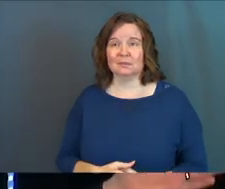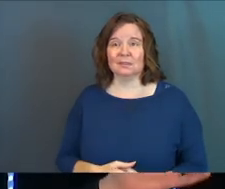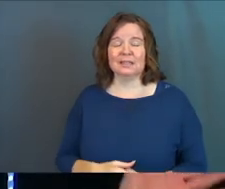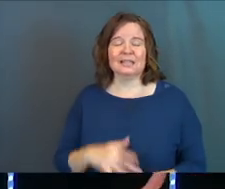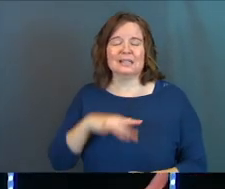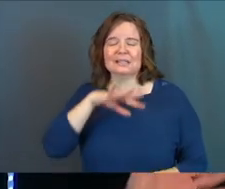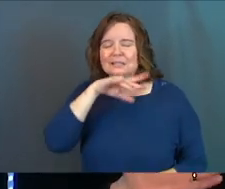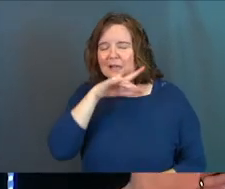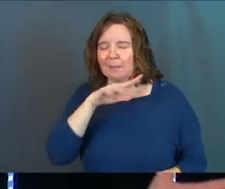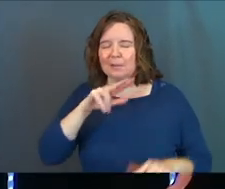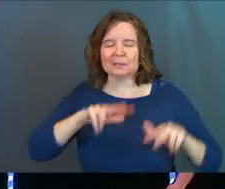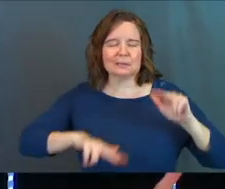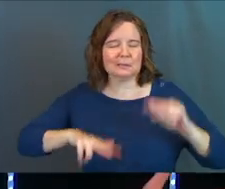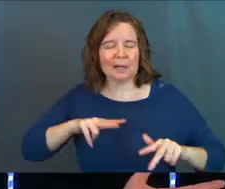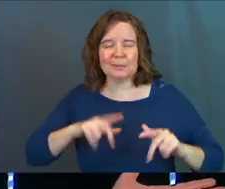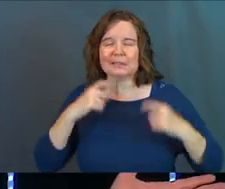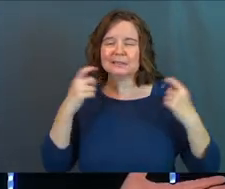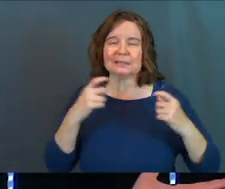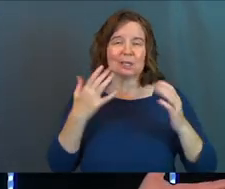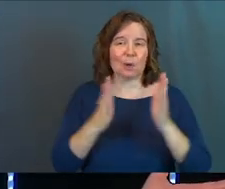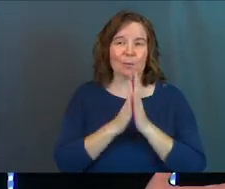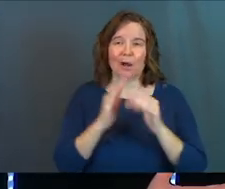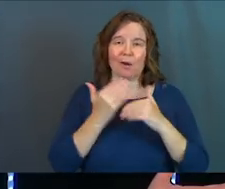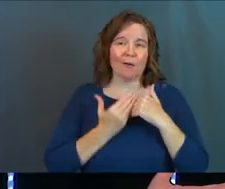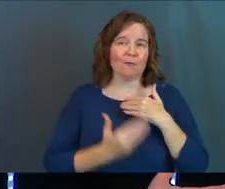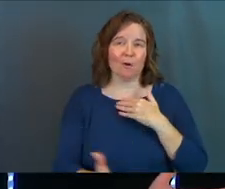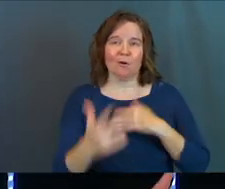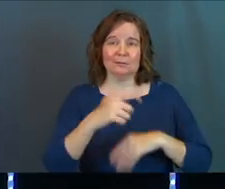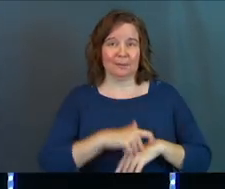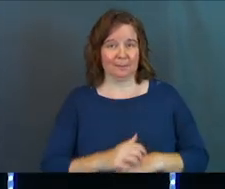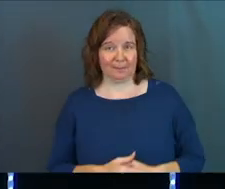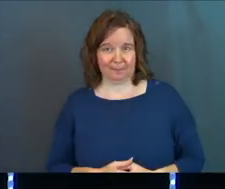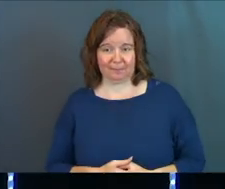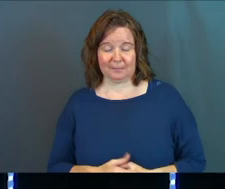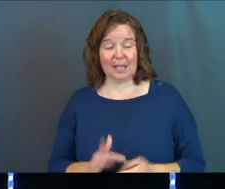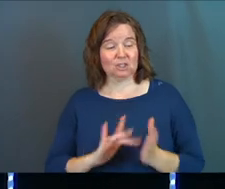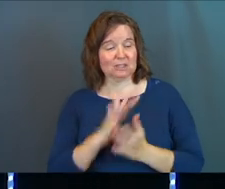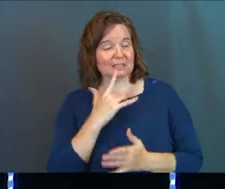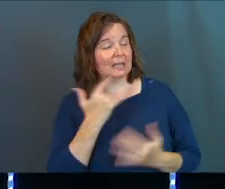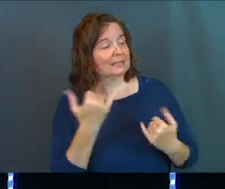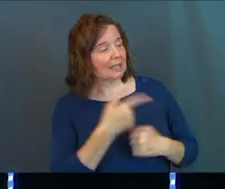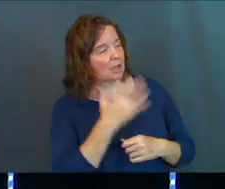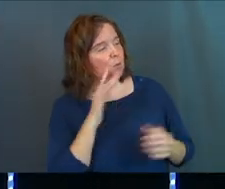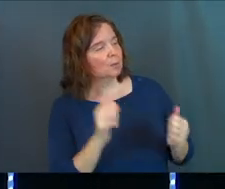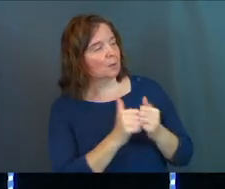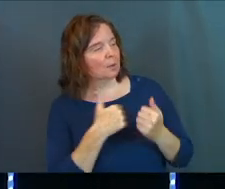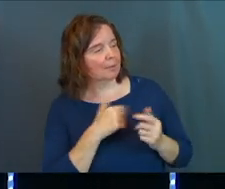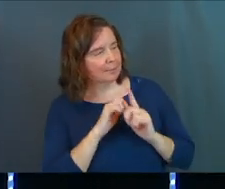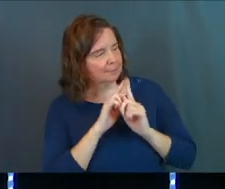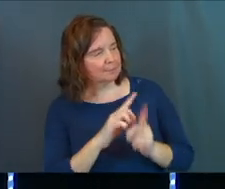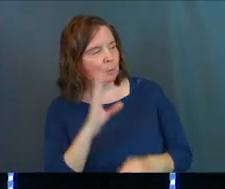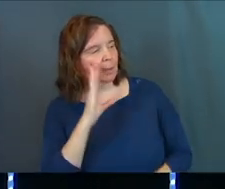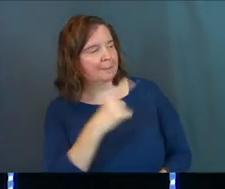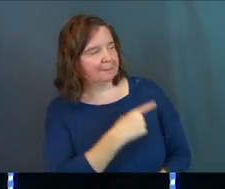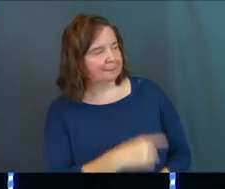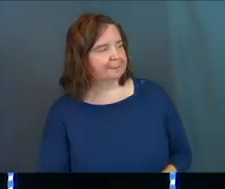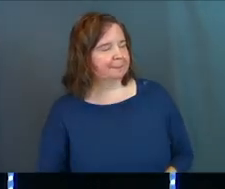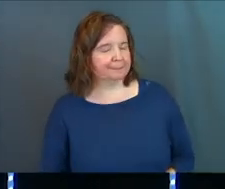The sloppiest, clumsiest sinner's prayer of all time. And Jesus said, today you'll be with me in paradise.